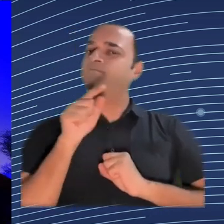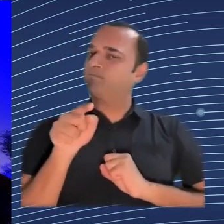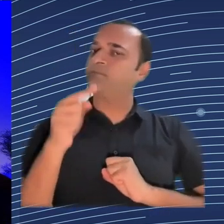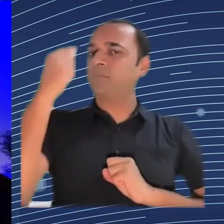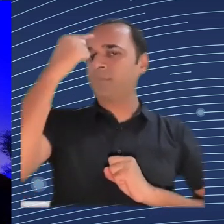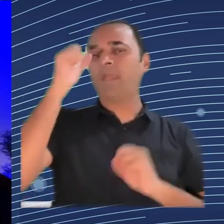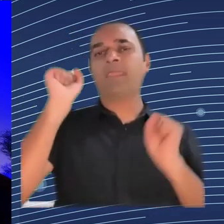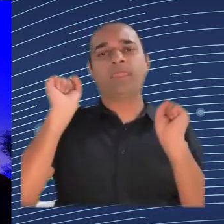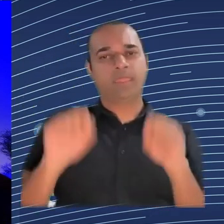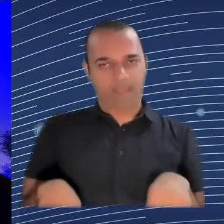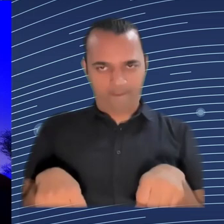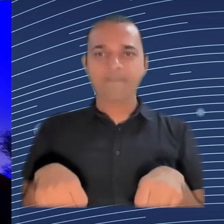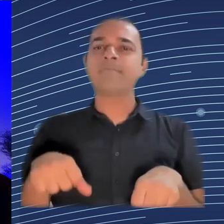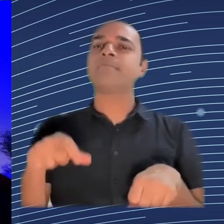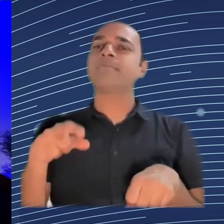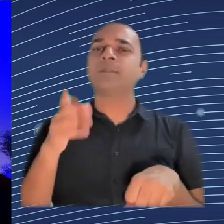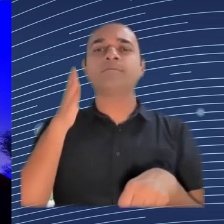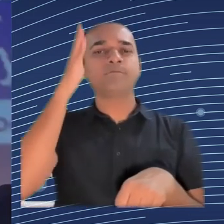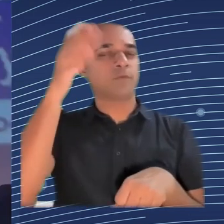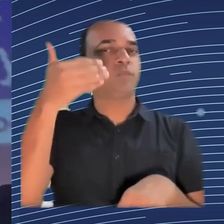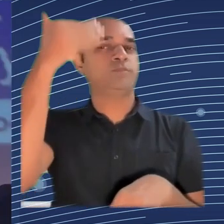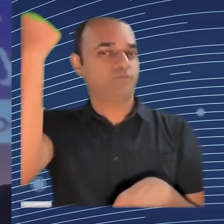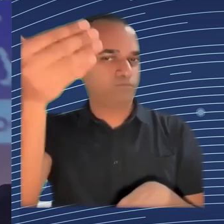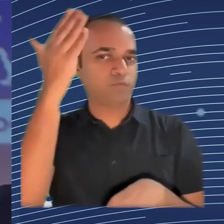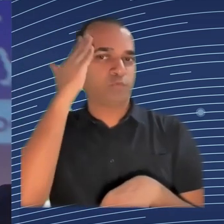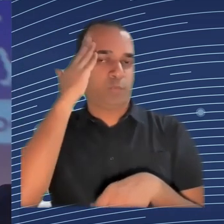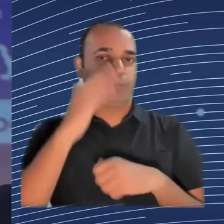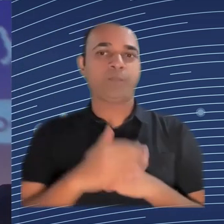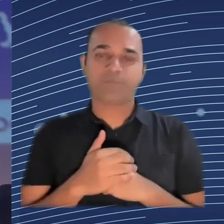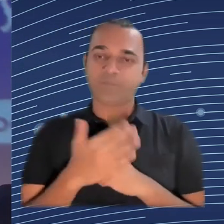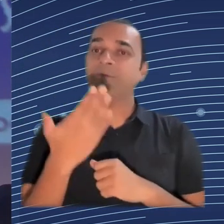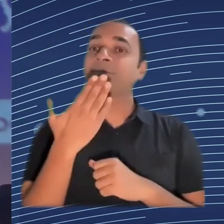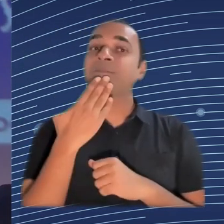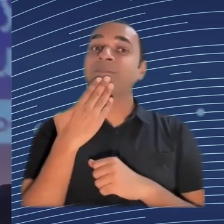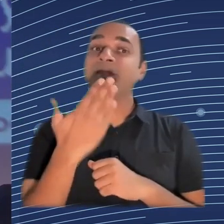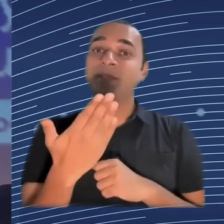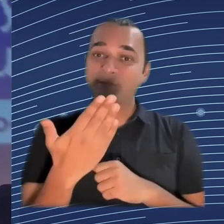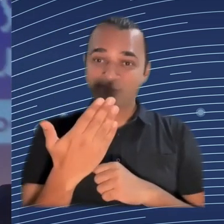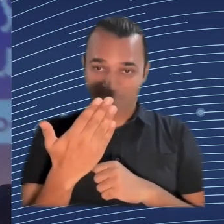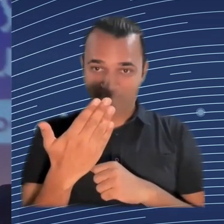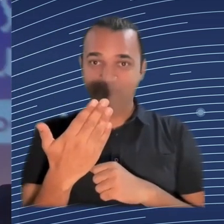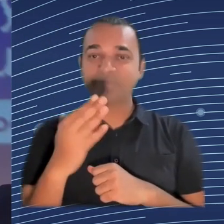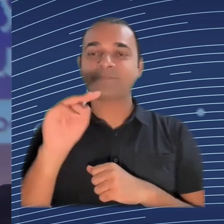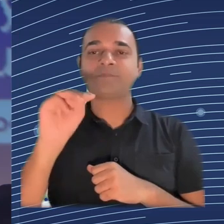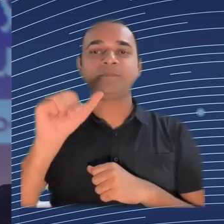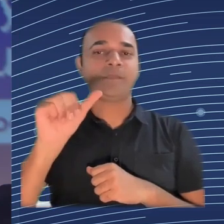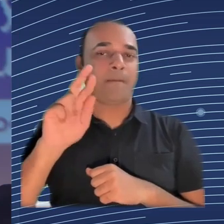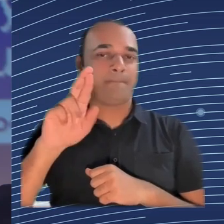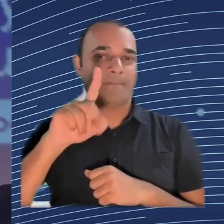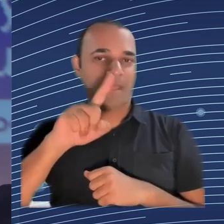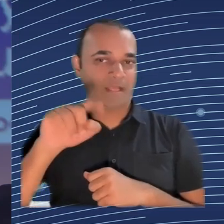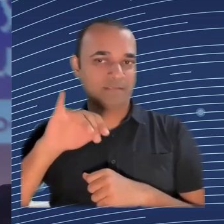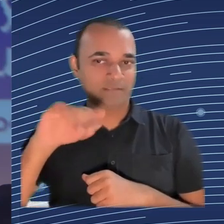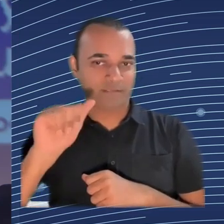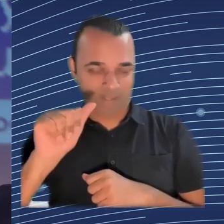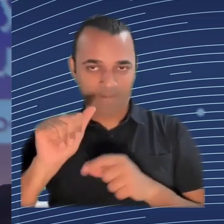us to get a little bit more on the ground, if you will, and I'm very pleased that we could have here on this panel two